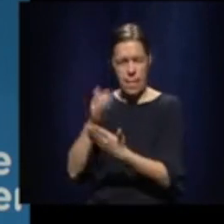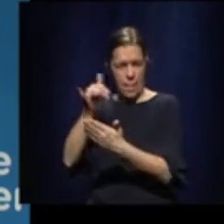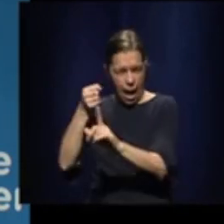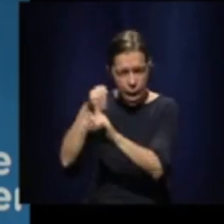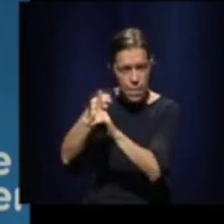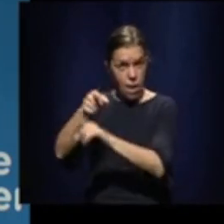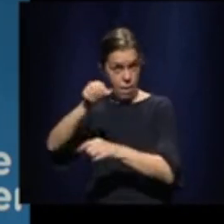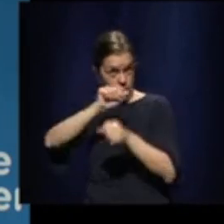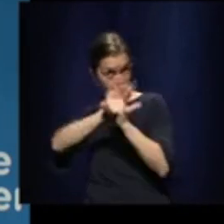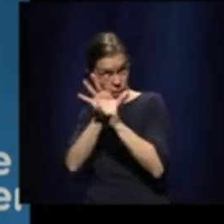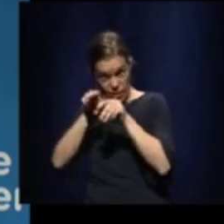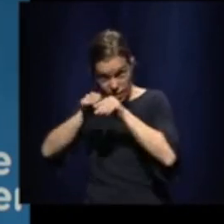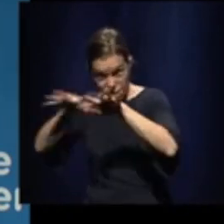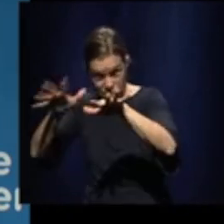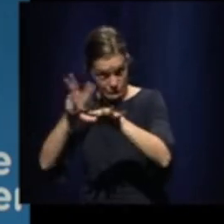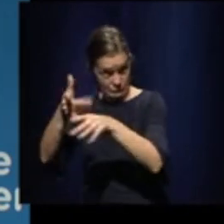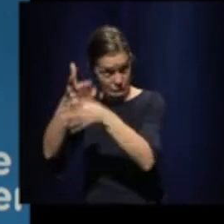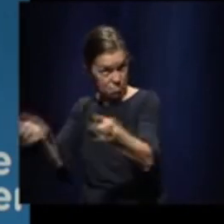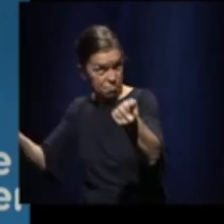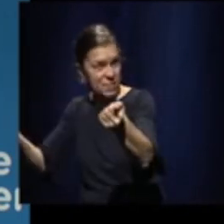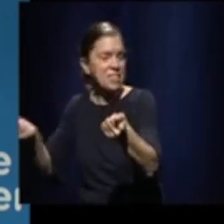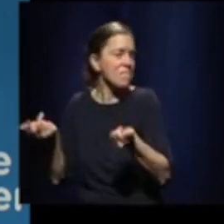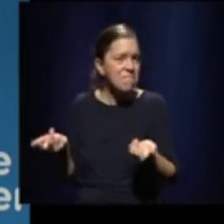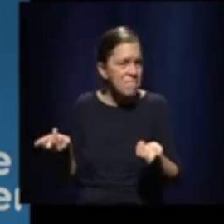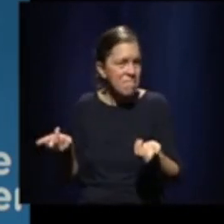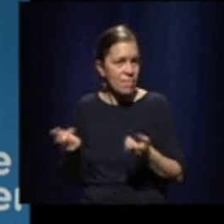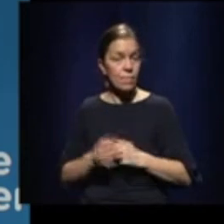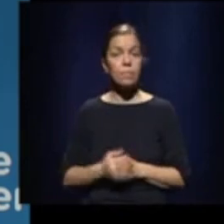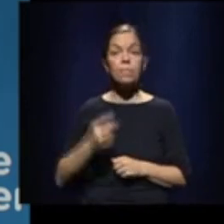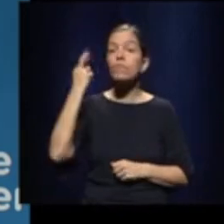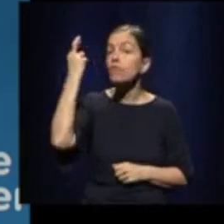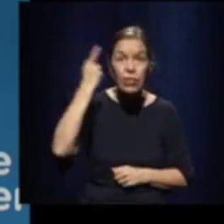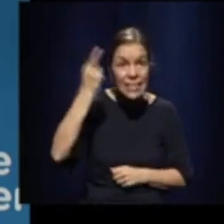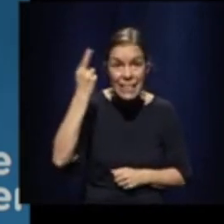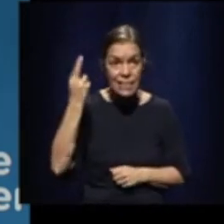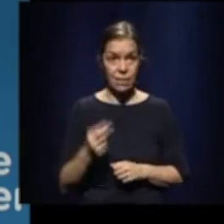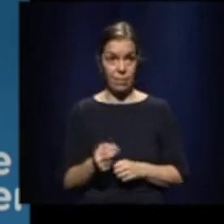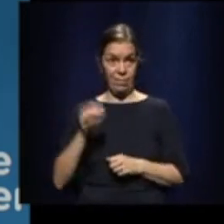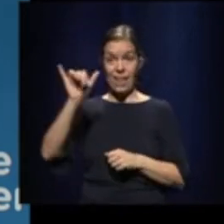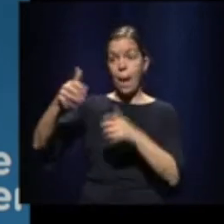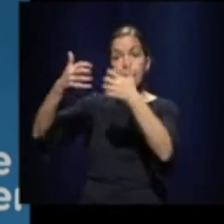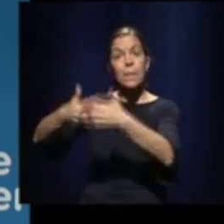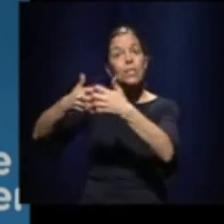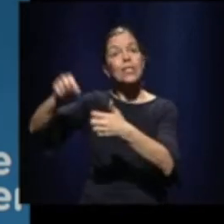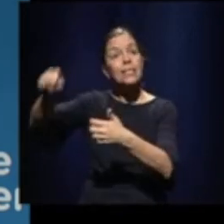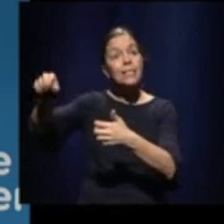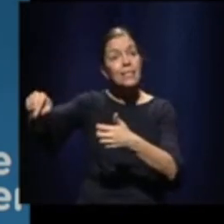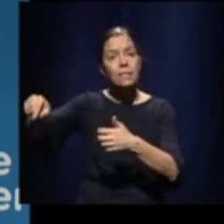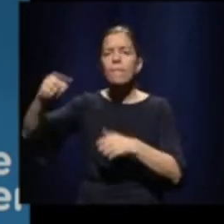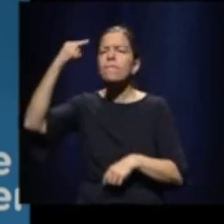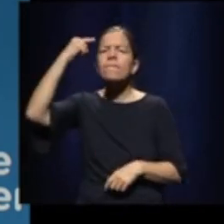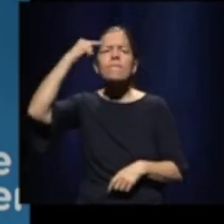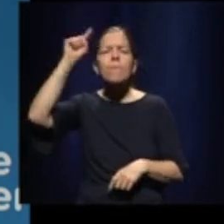is that its purpose is really to protect close contacts